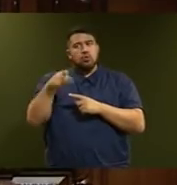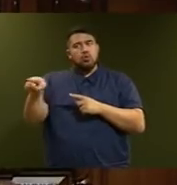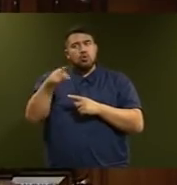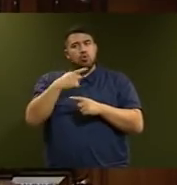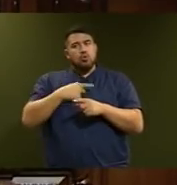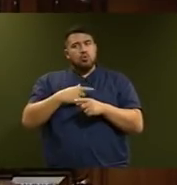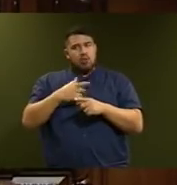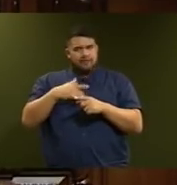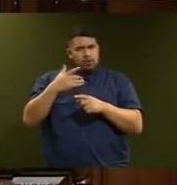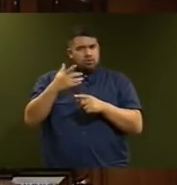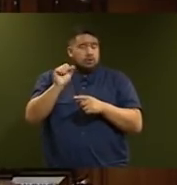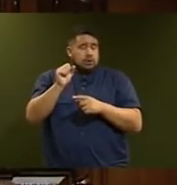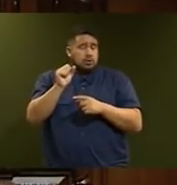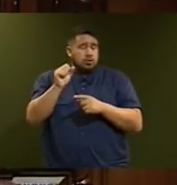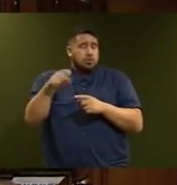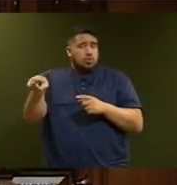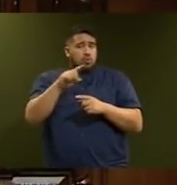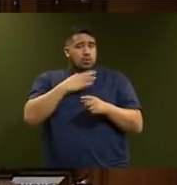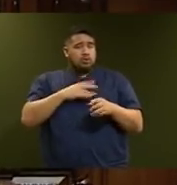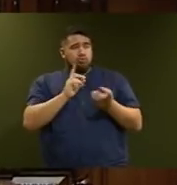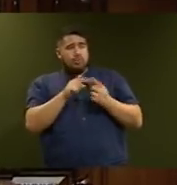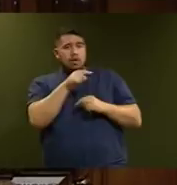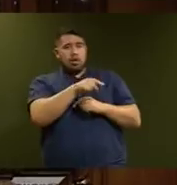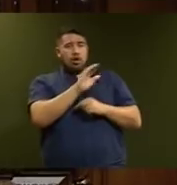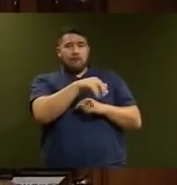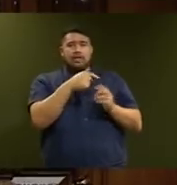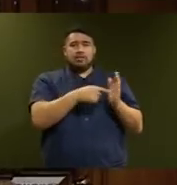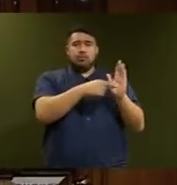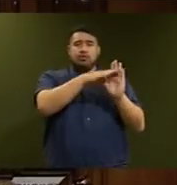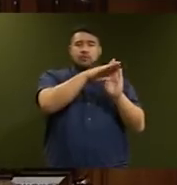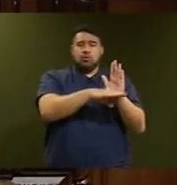of the Deputy Prime Minister. I think it's around 23,